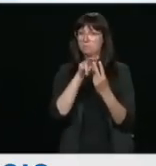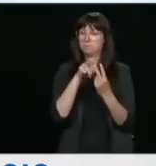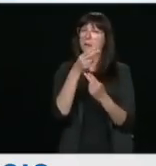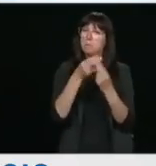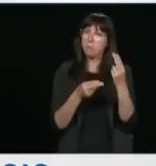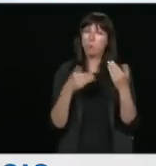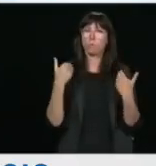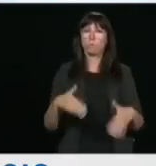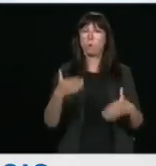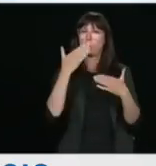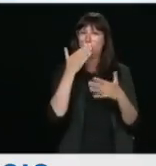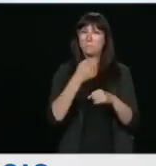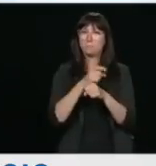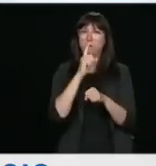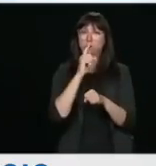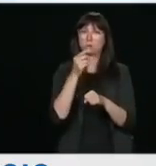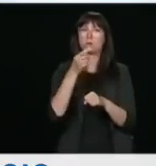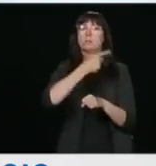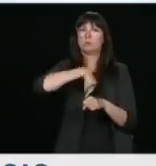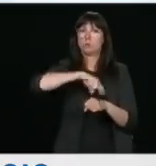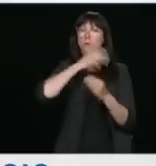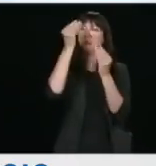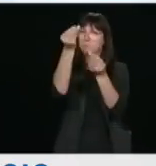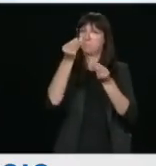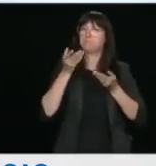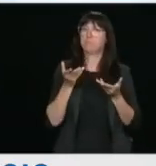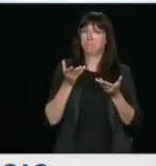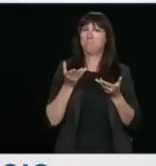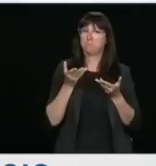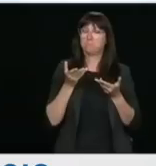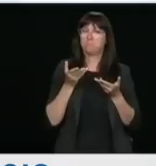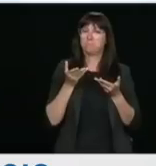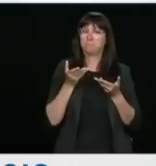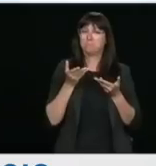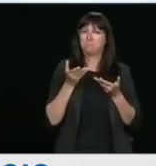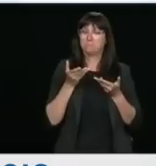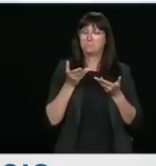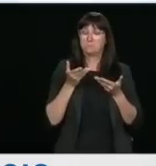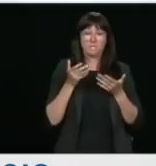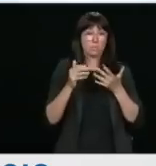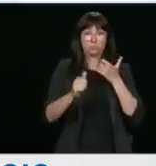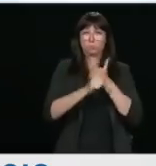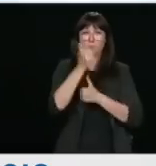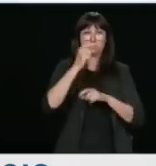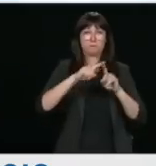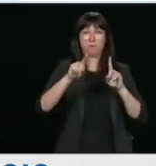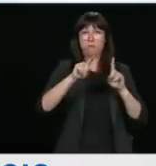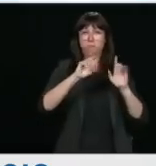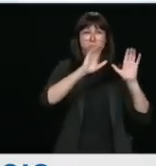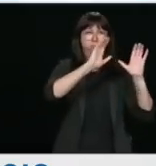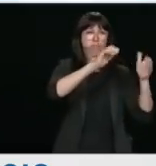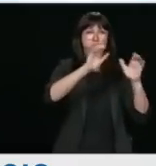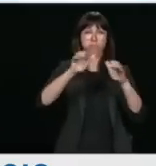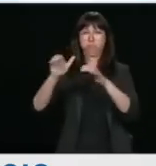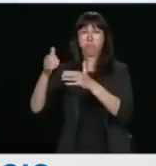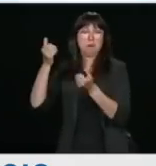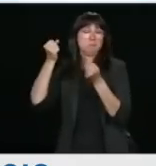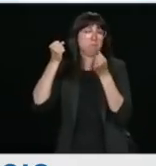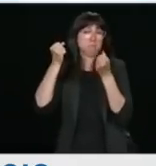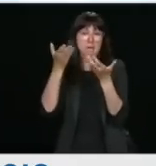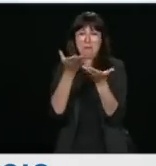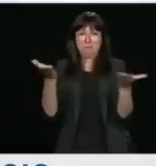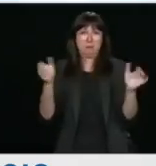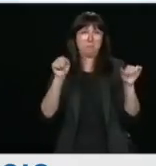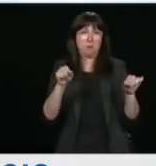-afforded of the risks that various entities might pose in a 5G environment,